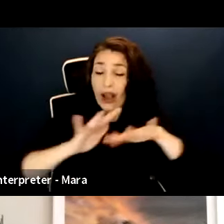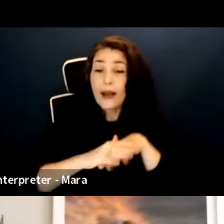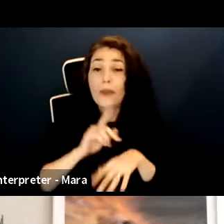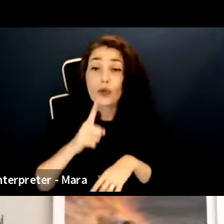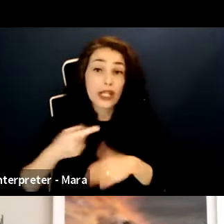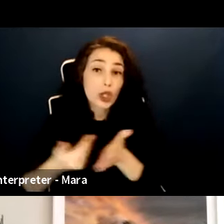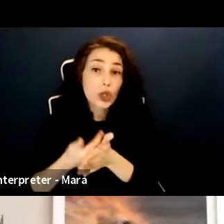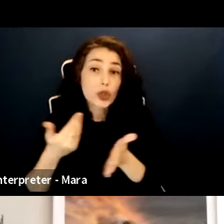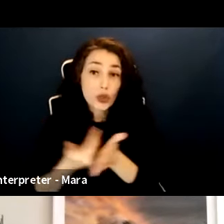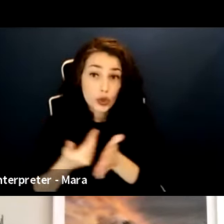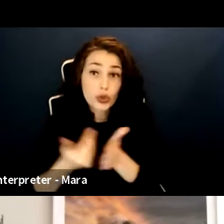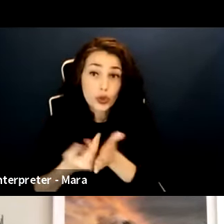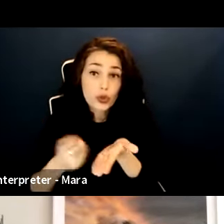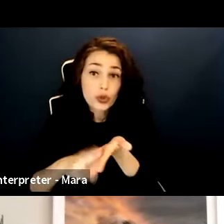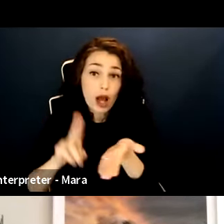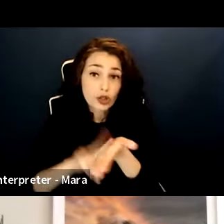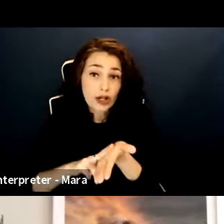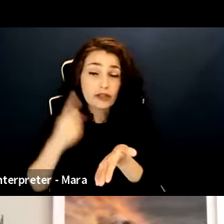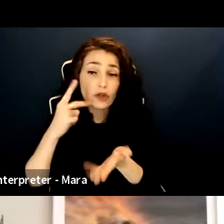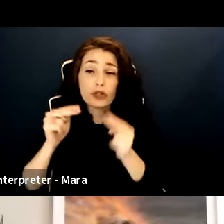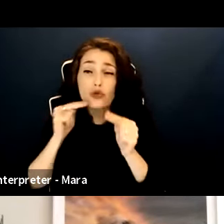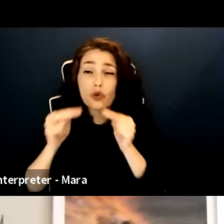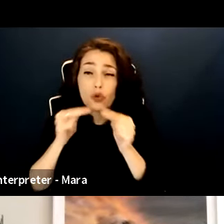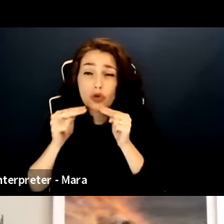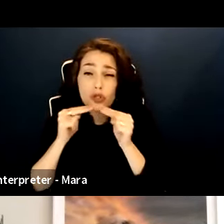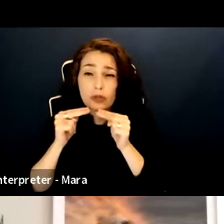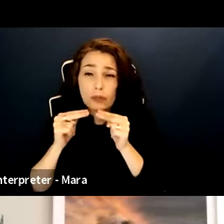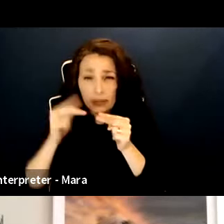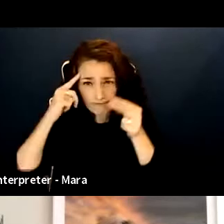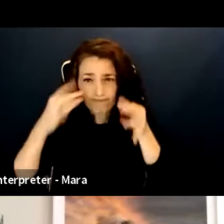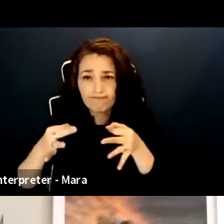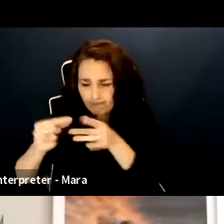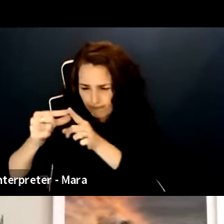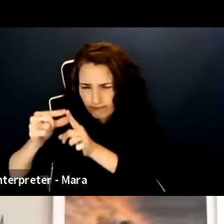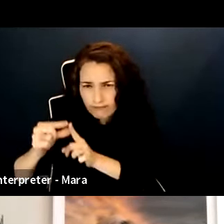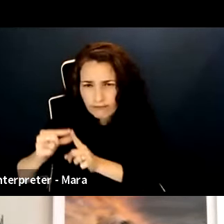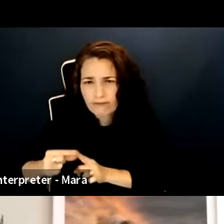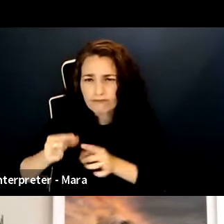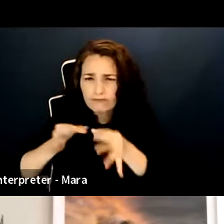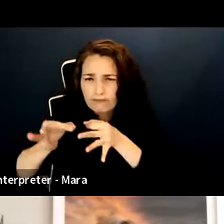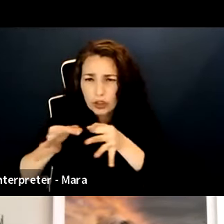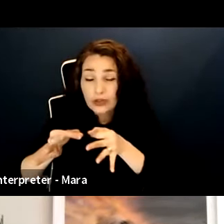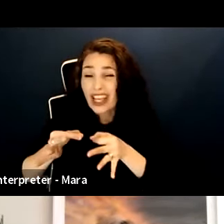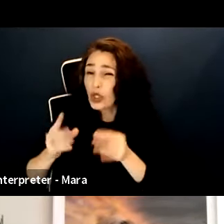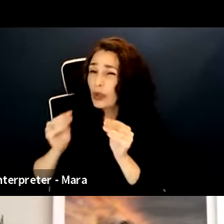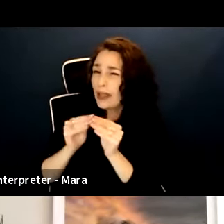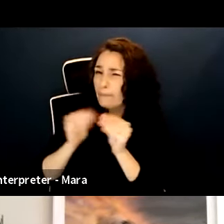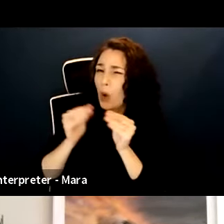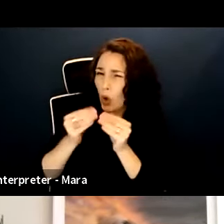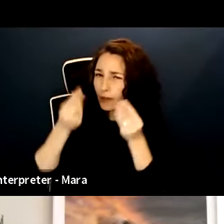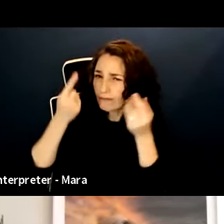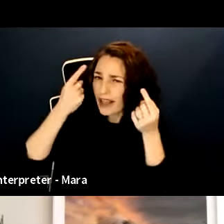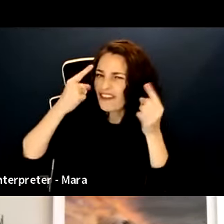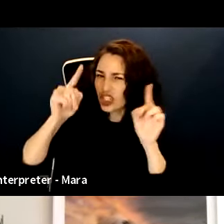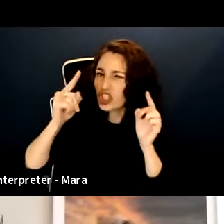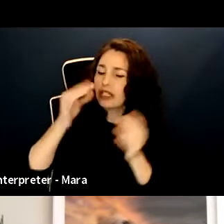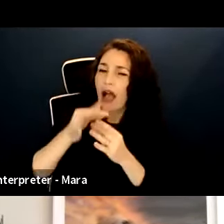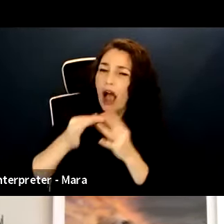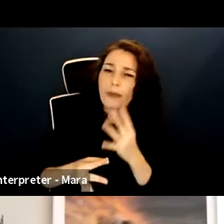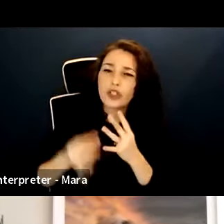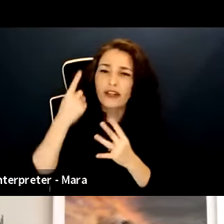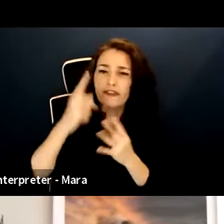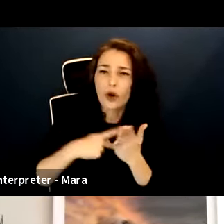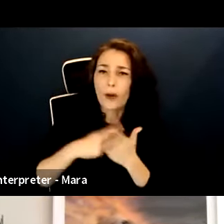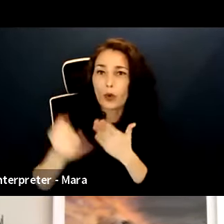allows for negotiable terms. That's making it, we did this to make it more efficient, a more efficient option for projects that need a fast